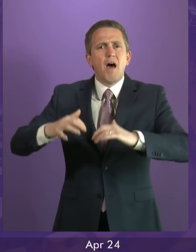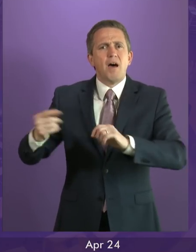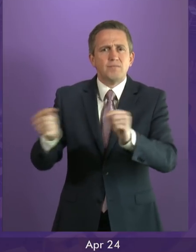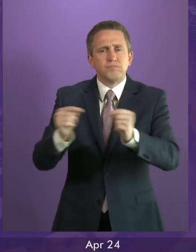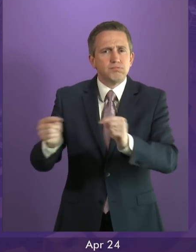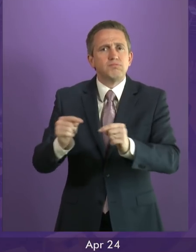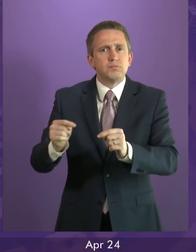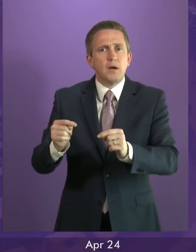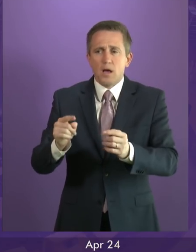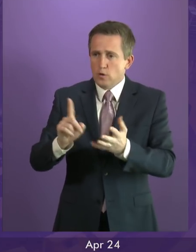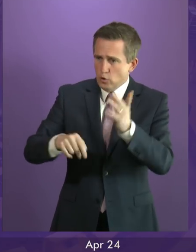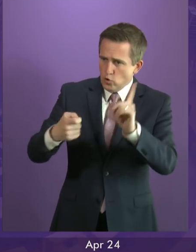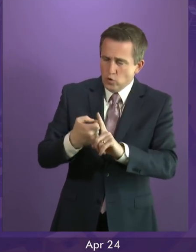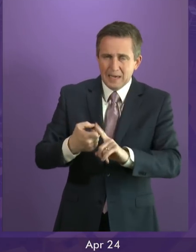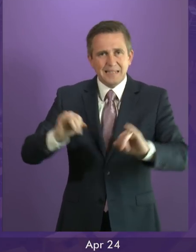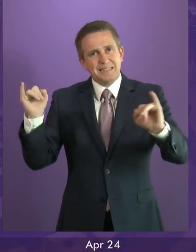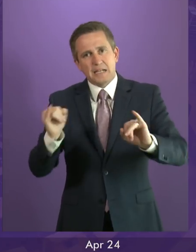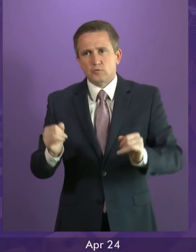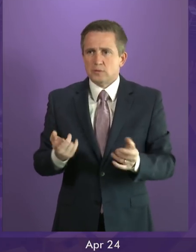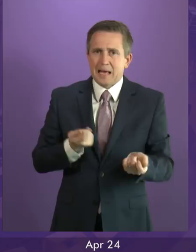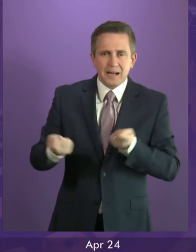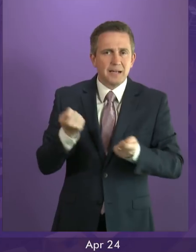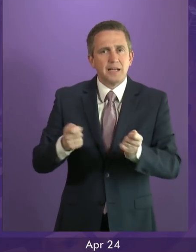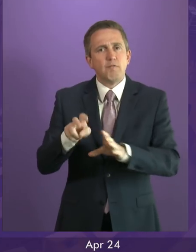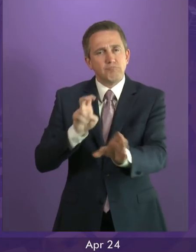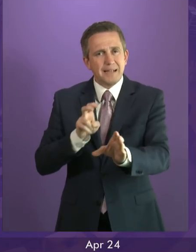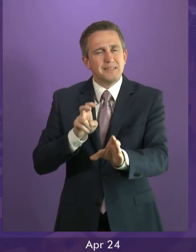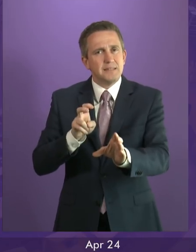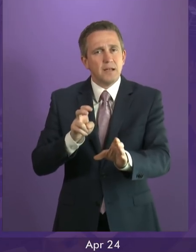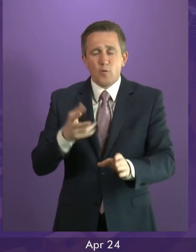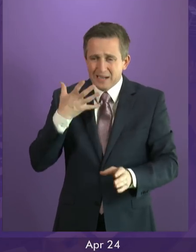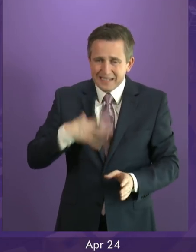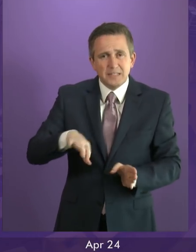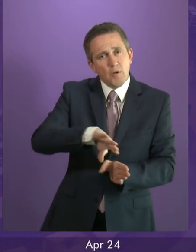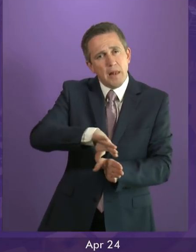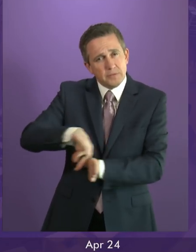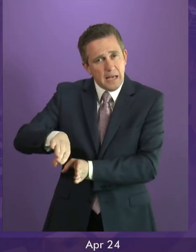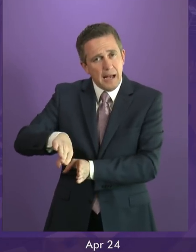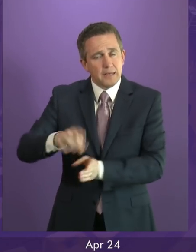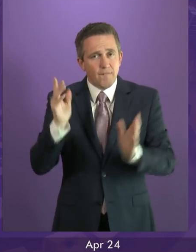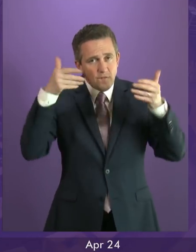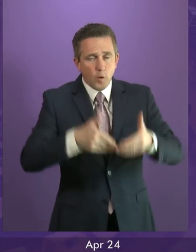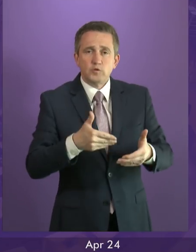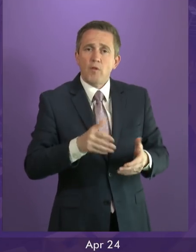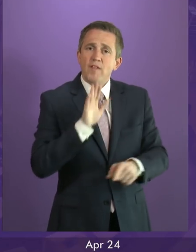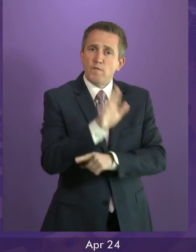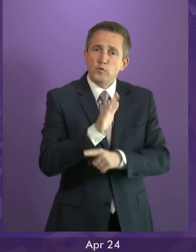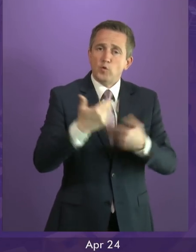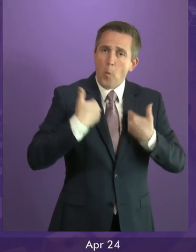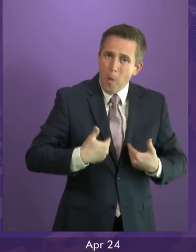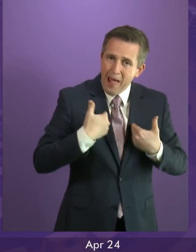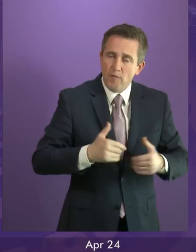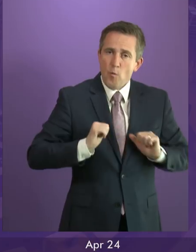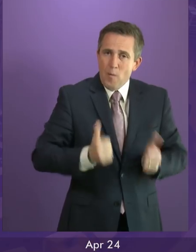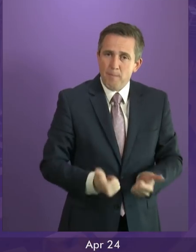unfolding disaster of the UK's handlings of Brexit. And not least amongst those things to deal with, the stability and prosperity of Scotland and its